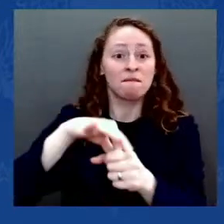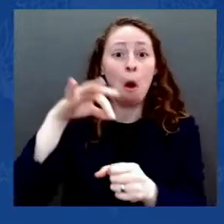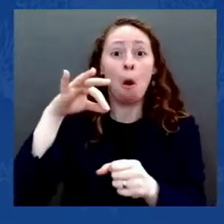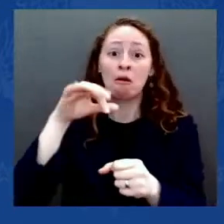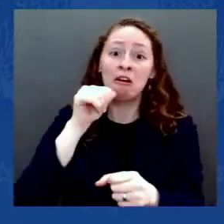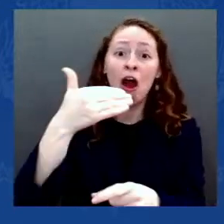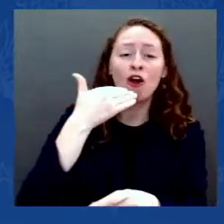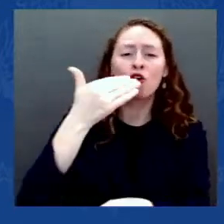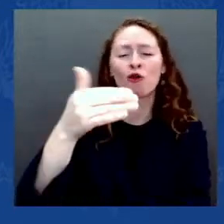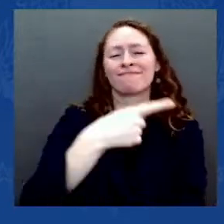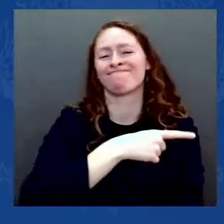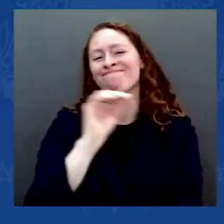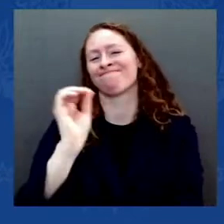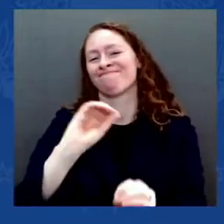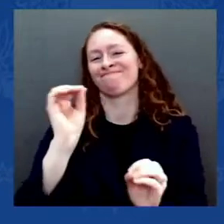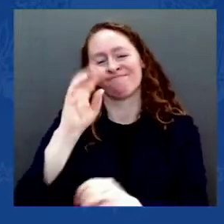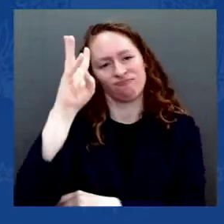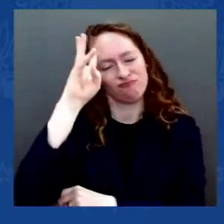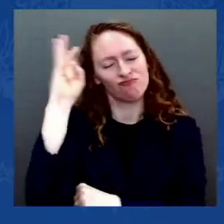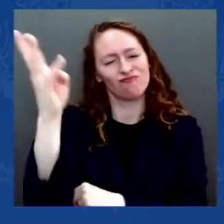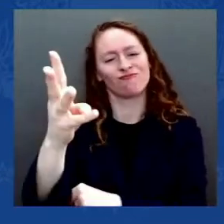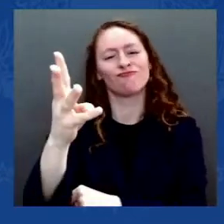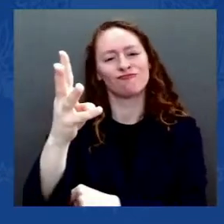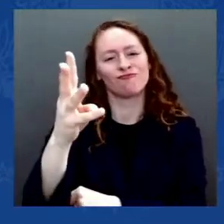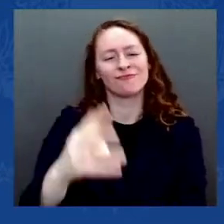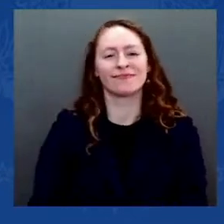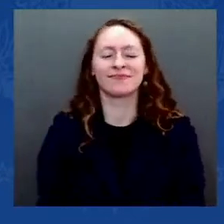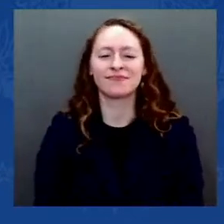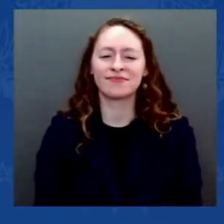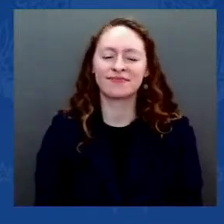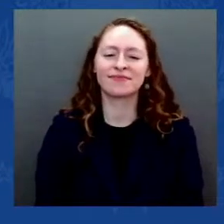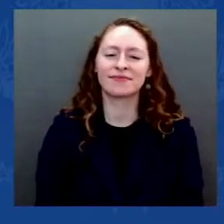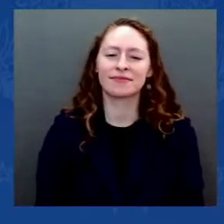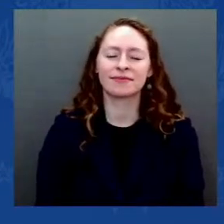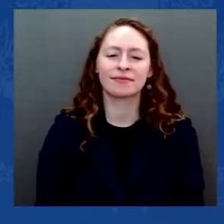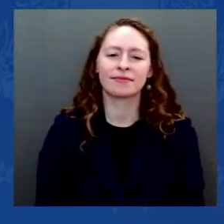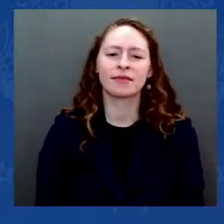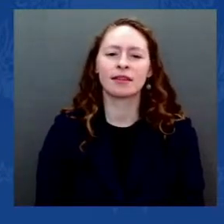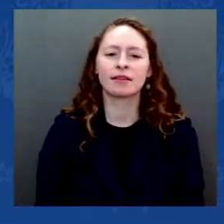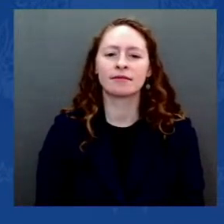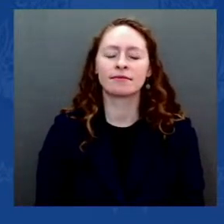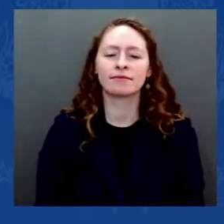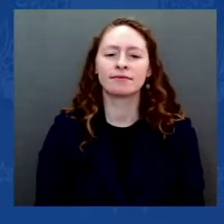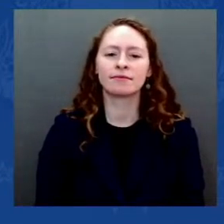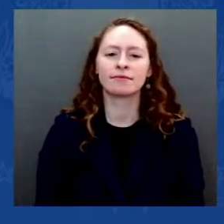the former president failed to make his case. Just think about this.